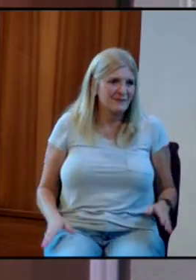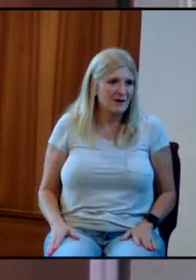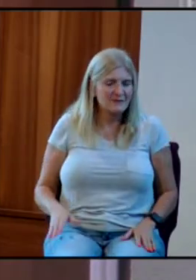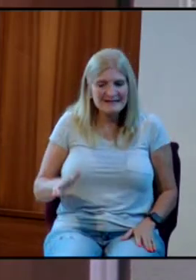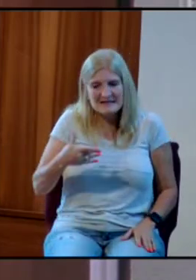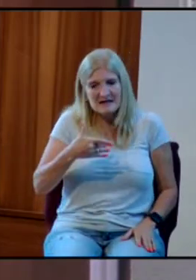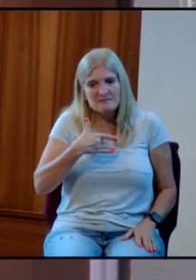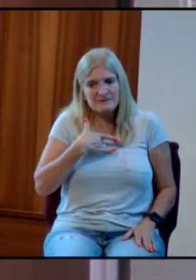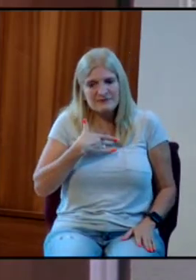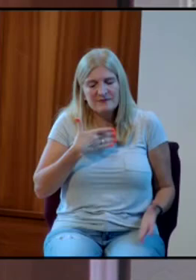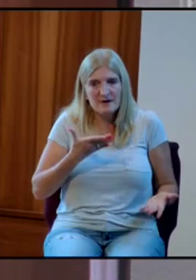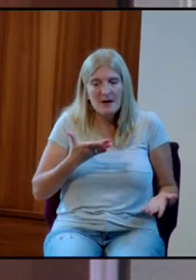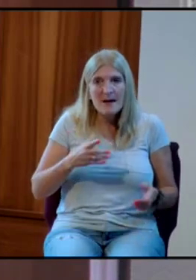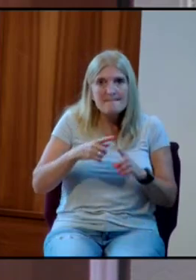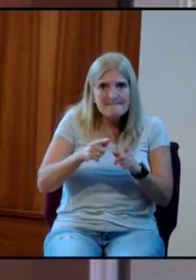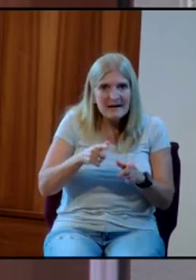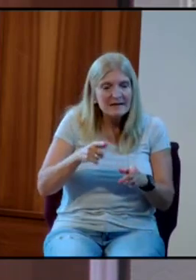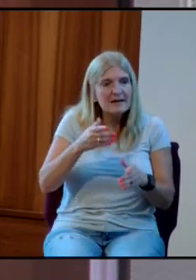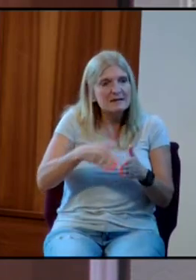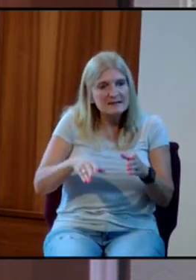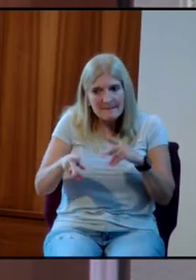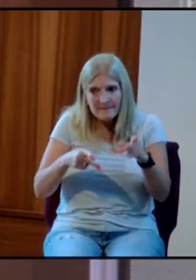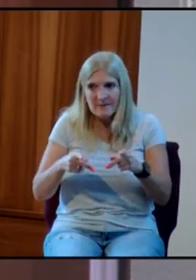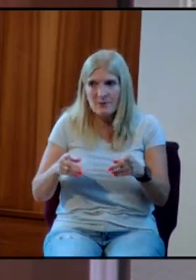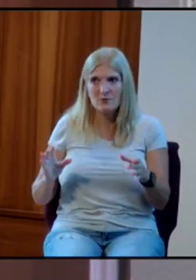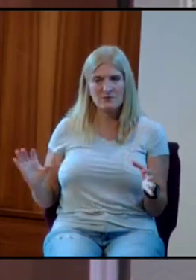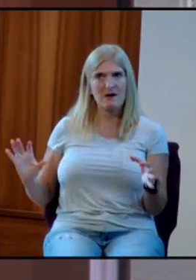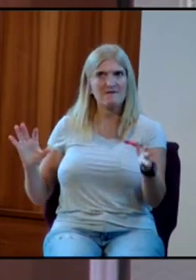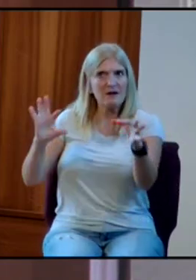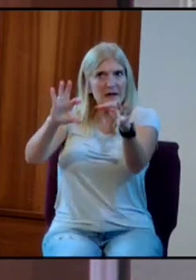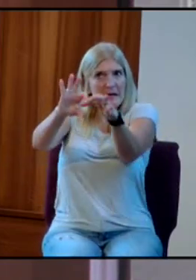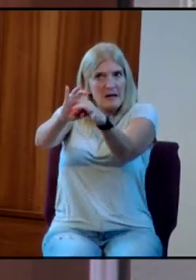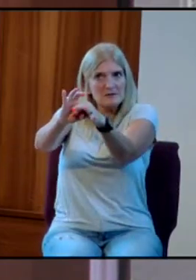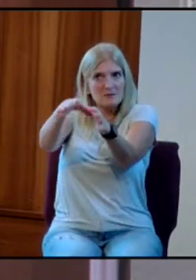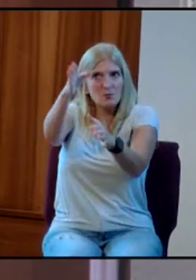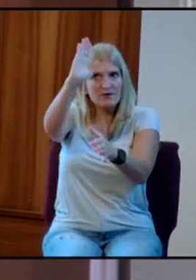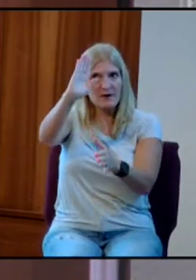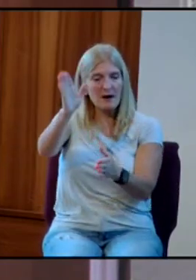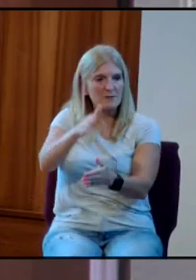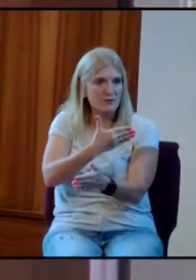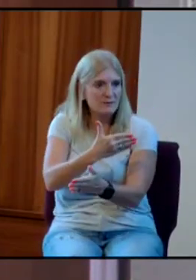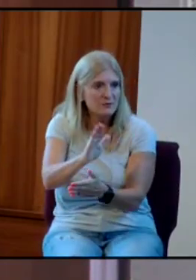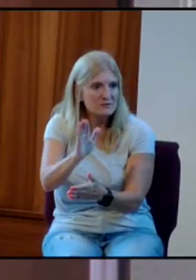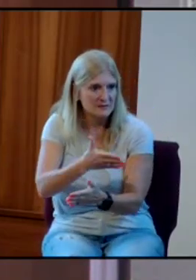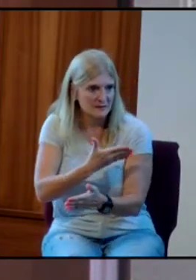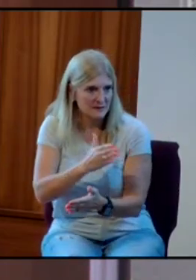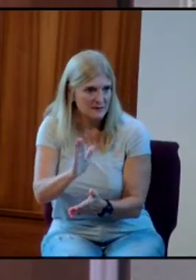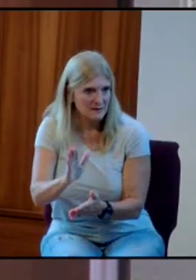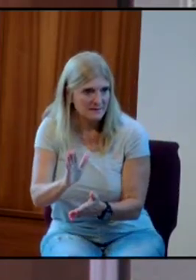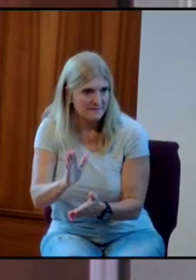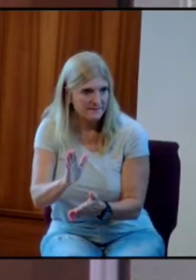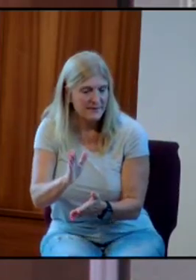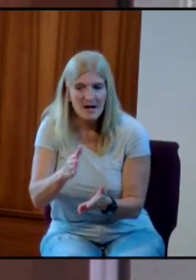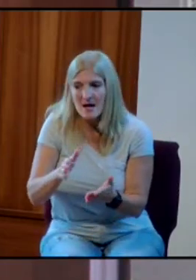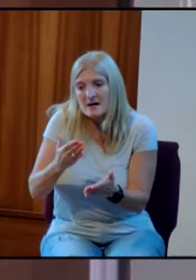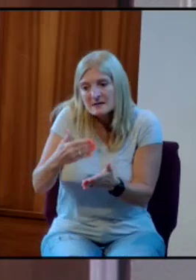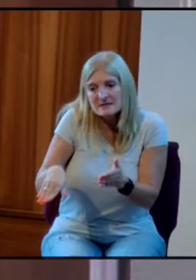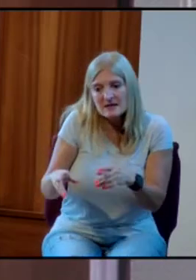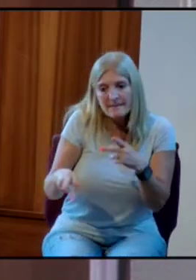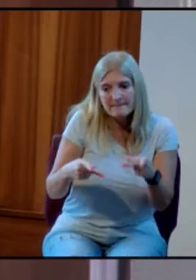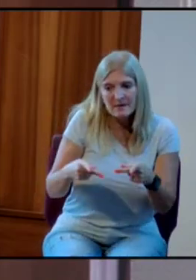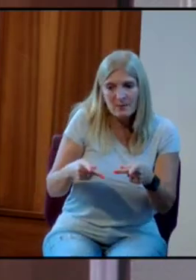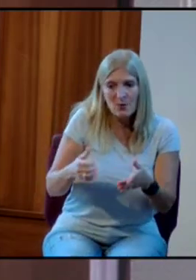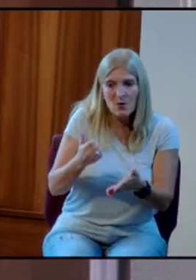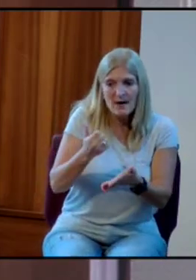there is a connection between you and the living God. And there's something about the music that is helping you